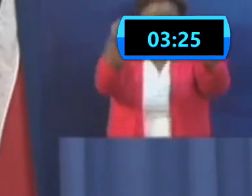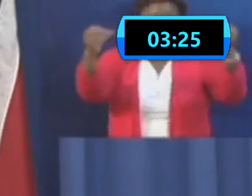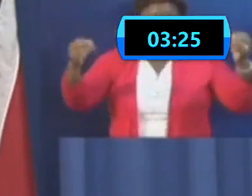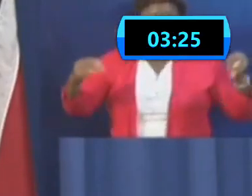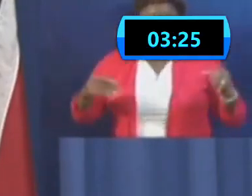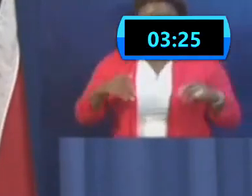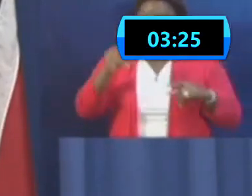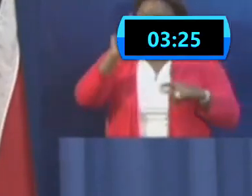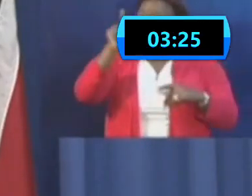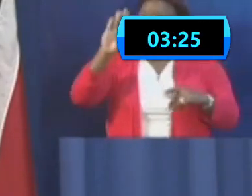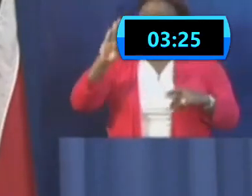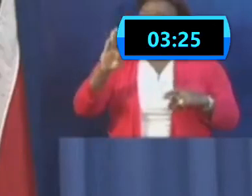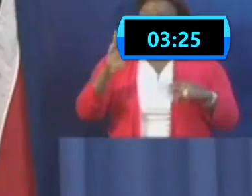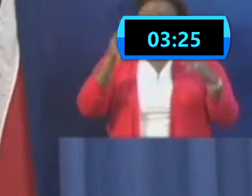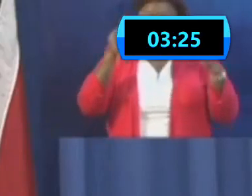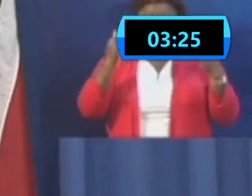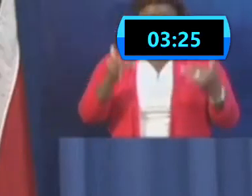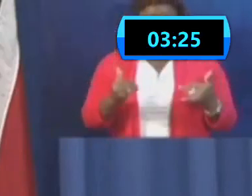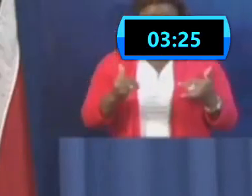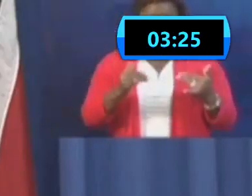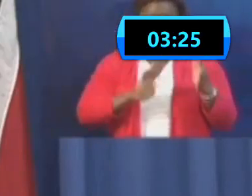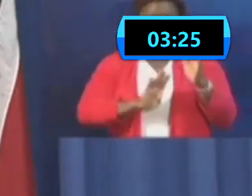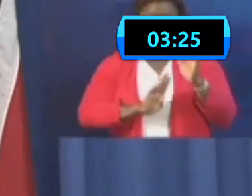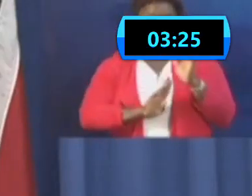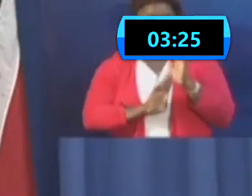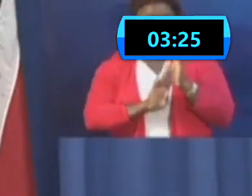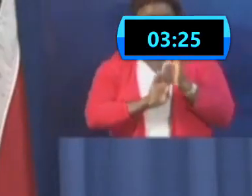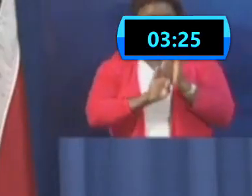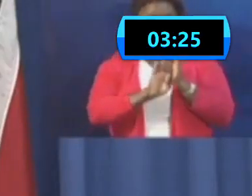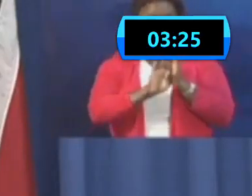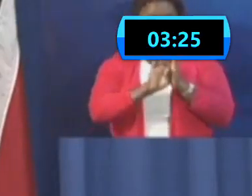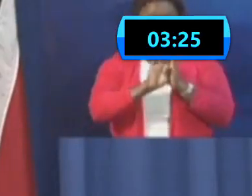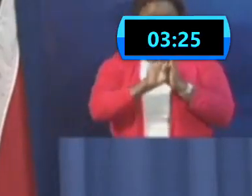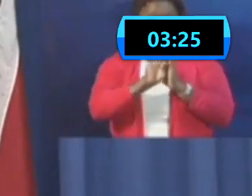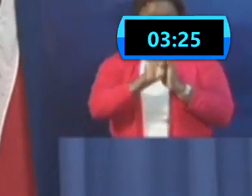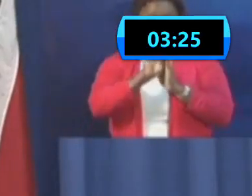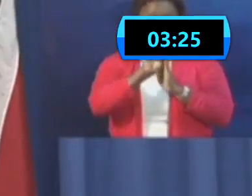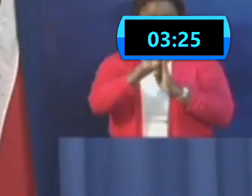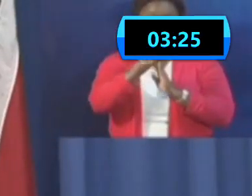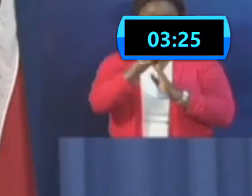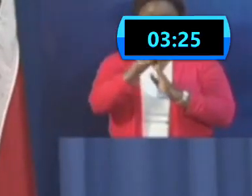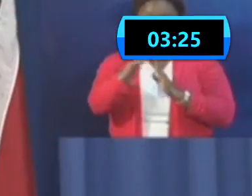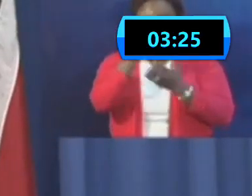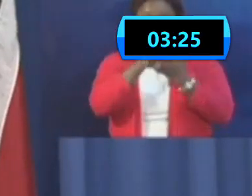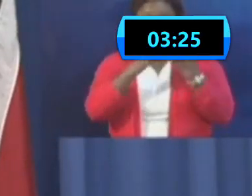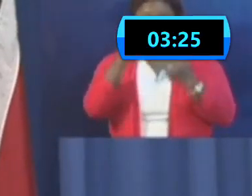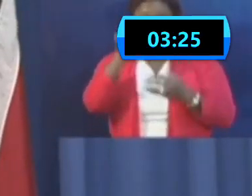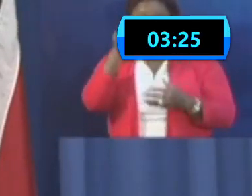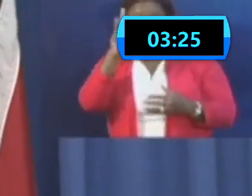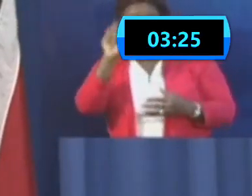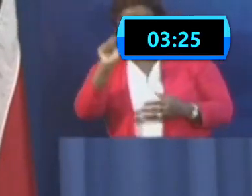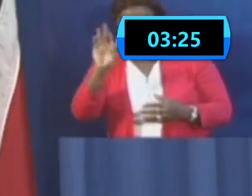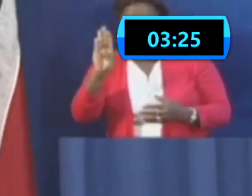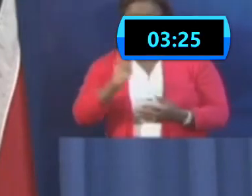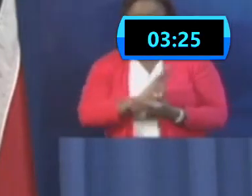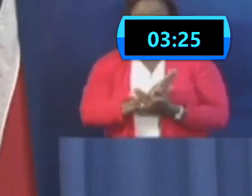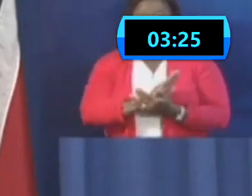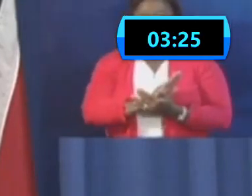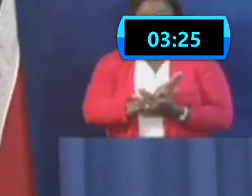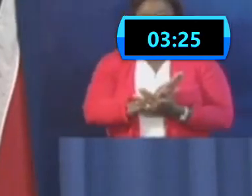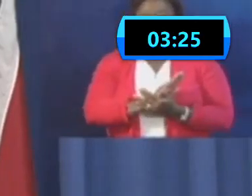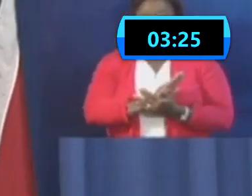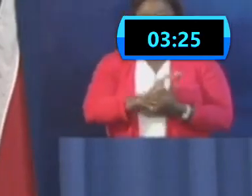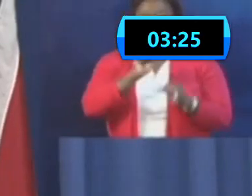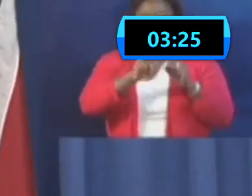until we can either get our capacity back up beyond the number of swabs coming in or the number of swabs dropped below the hour capacity, there will still